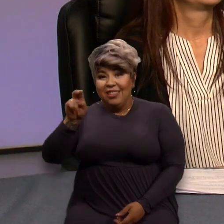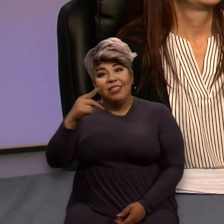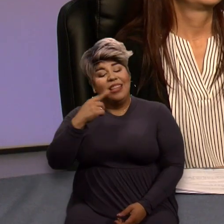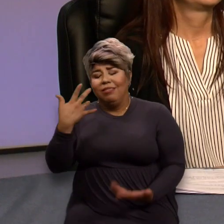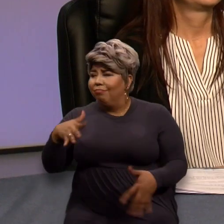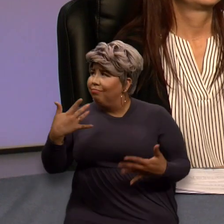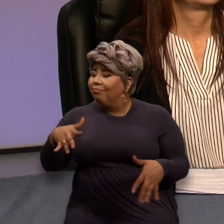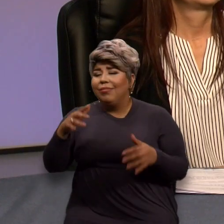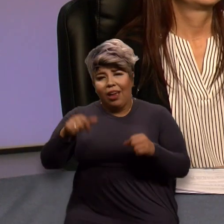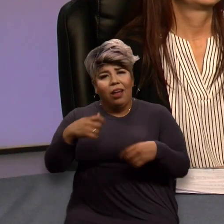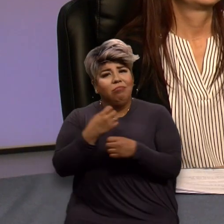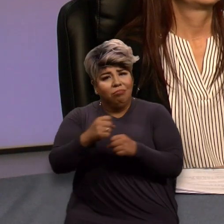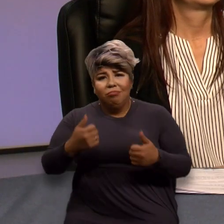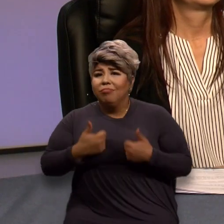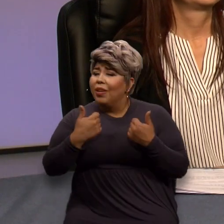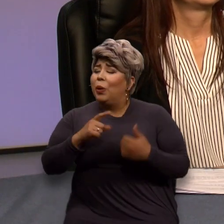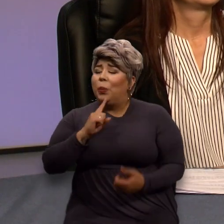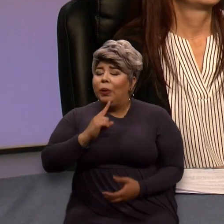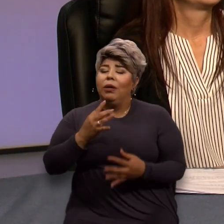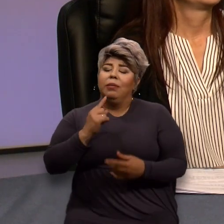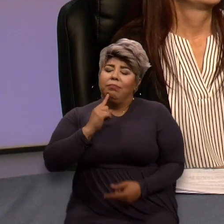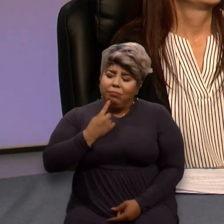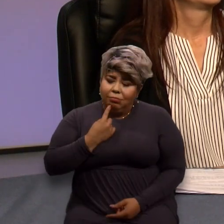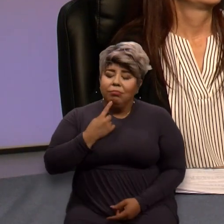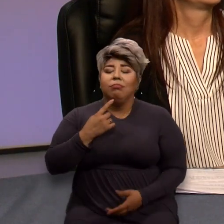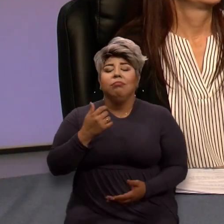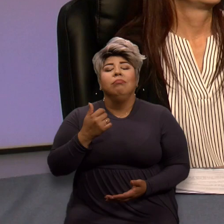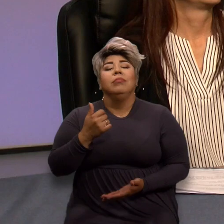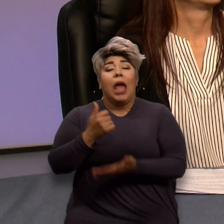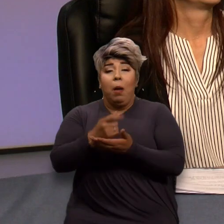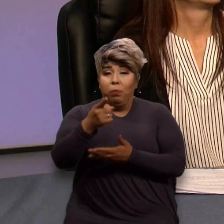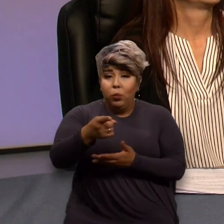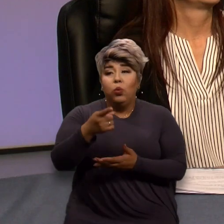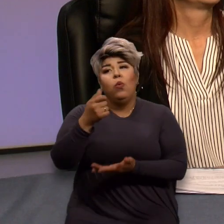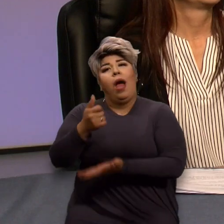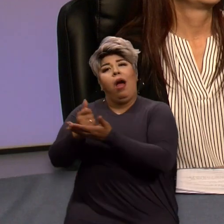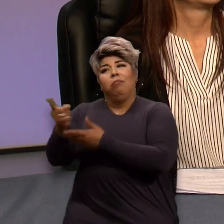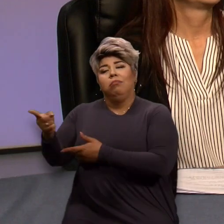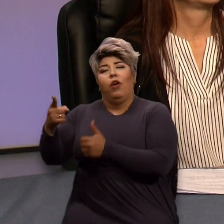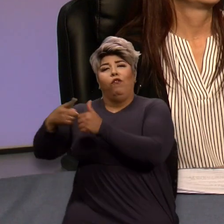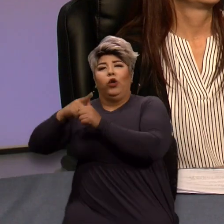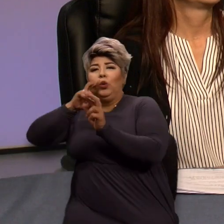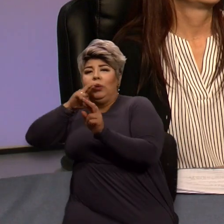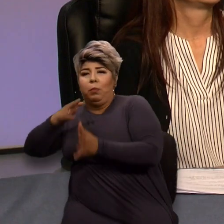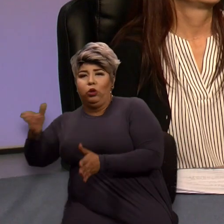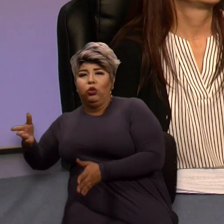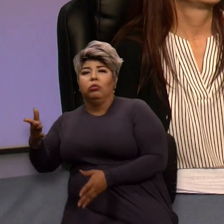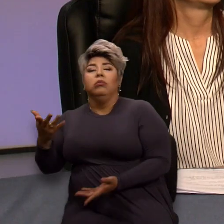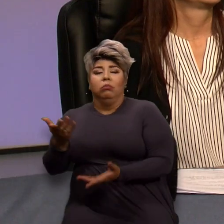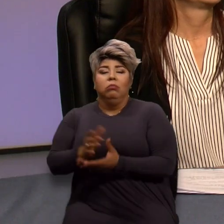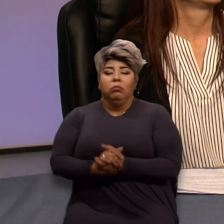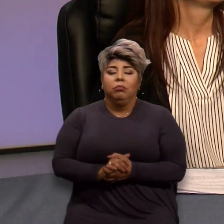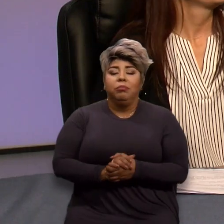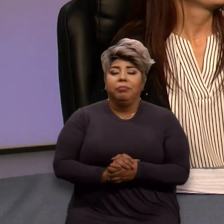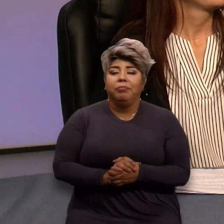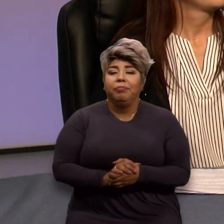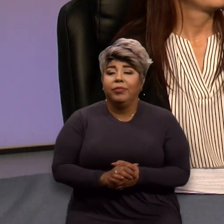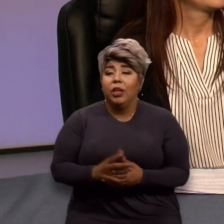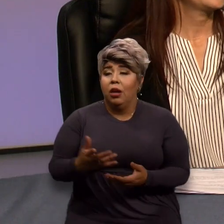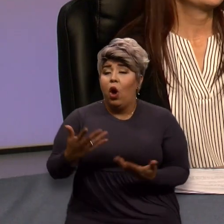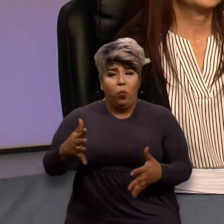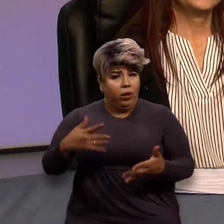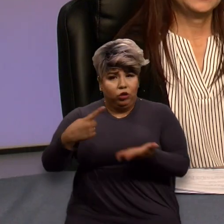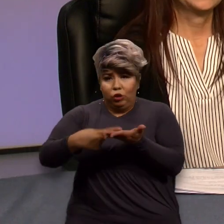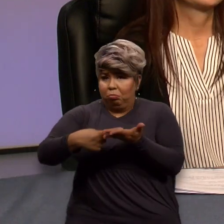essential it is for you and for first responders to know what's going on in cases of emergency. Talking about the